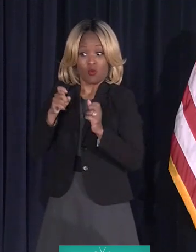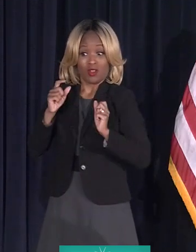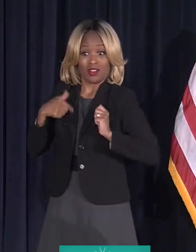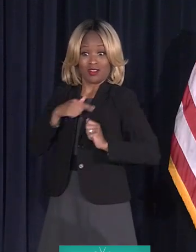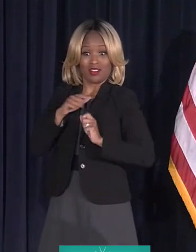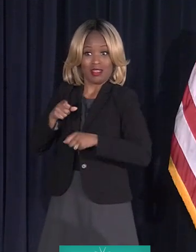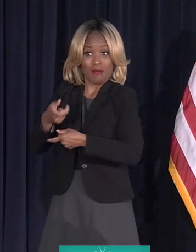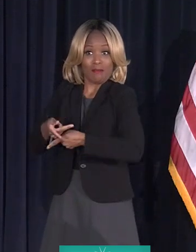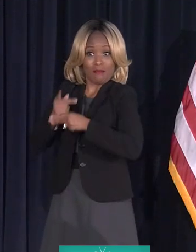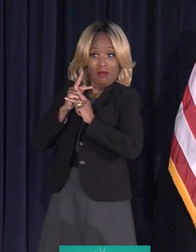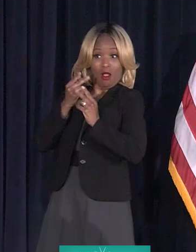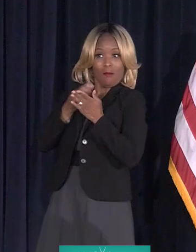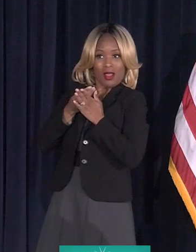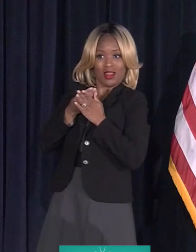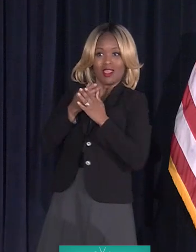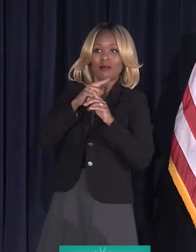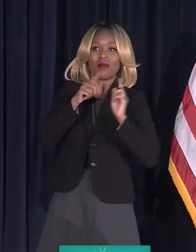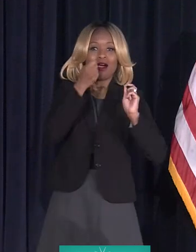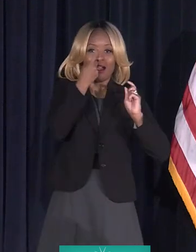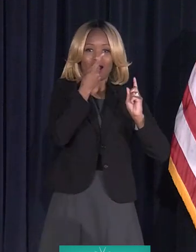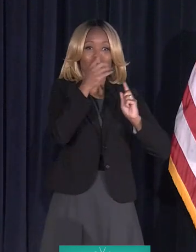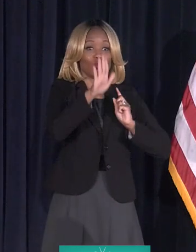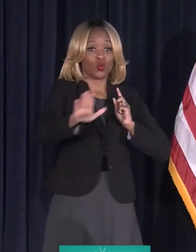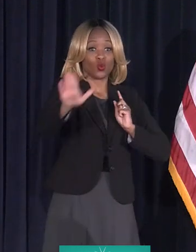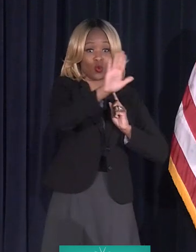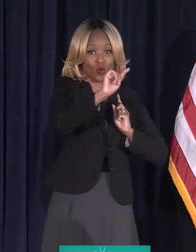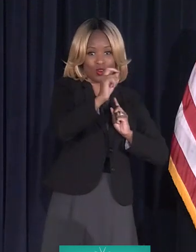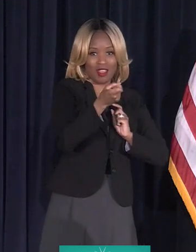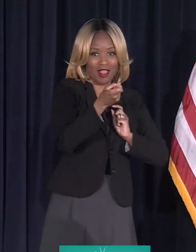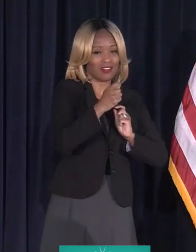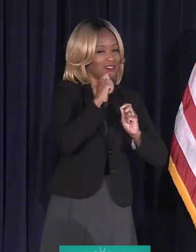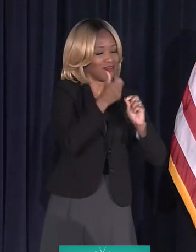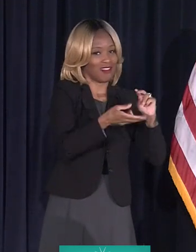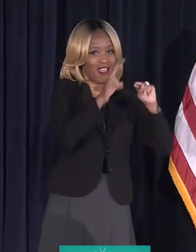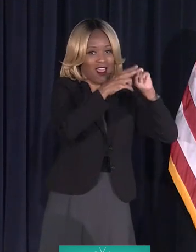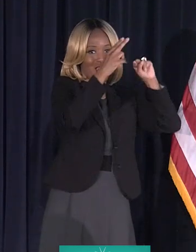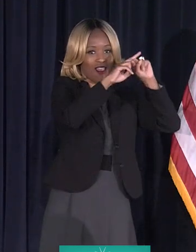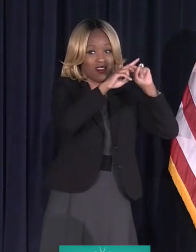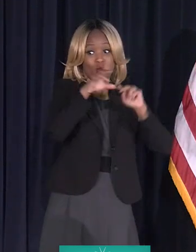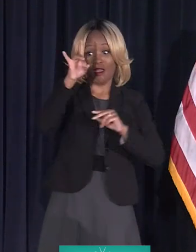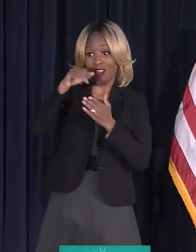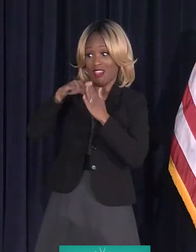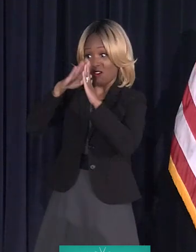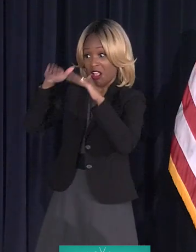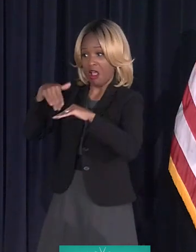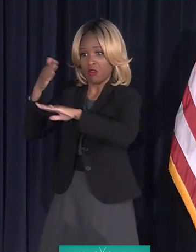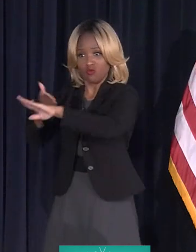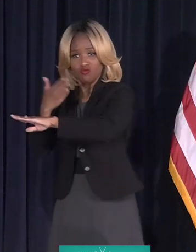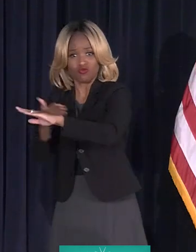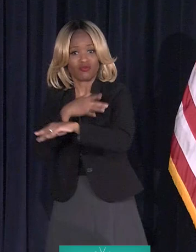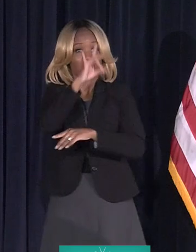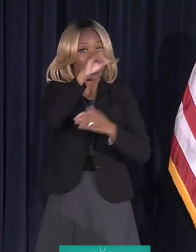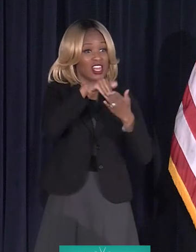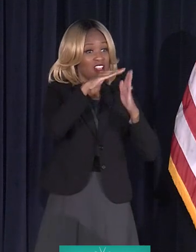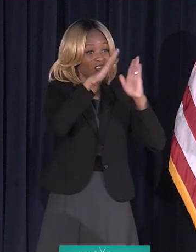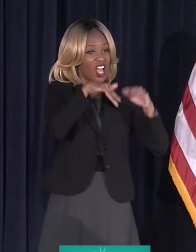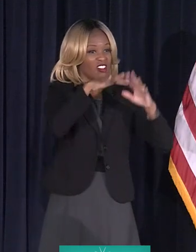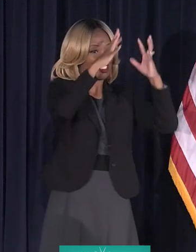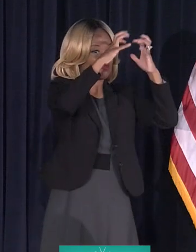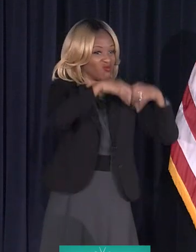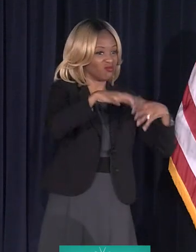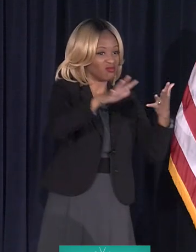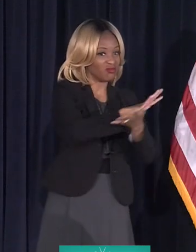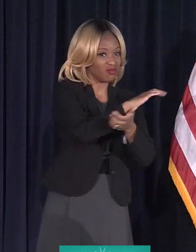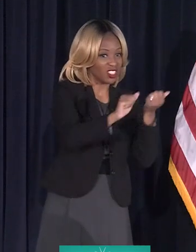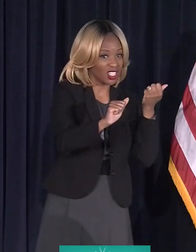having your taxes go up. 8,000 houses renovated. 8,000 houses demolished. City companies, city